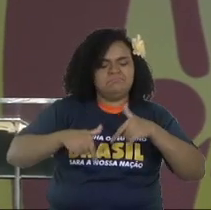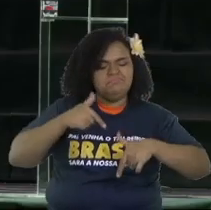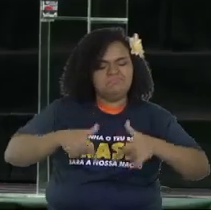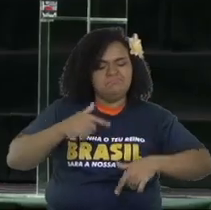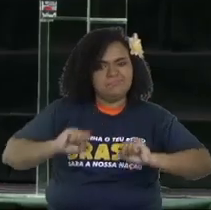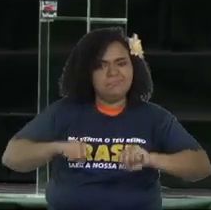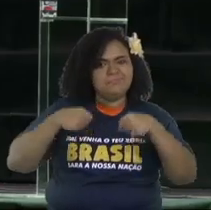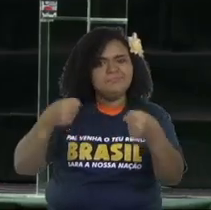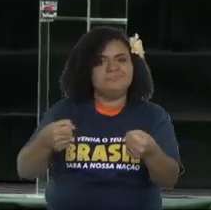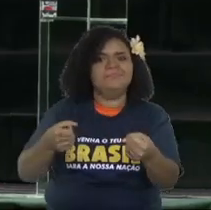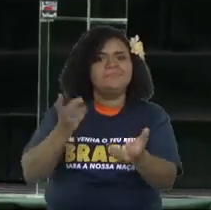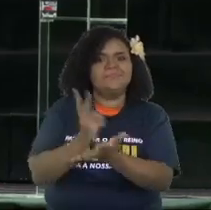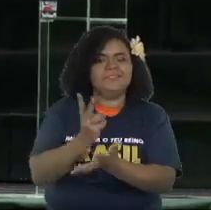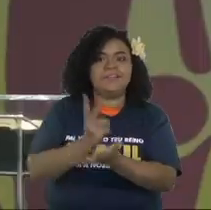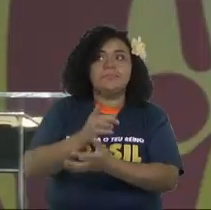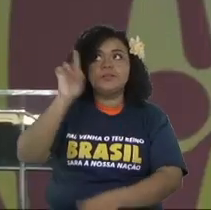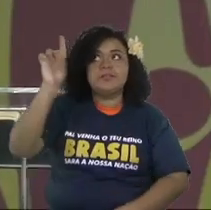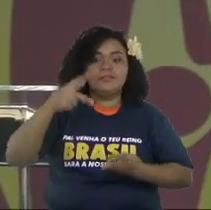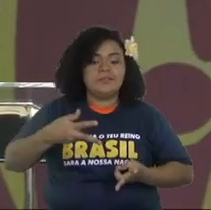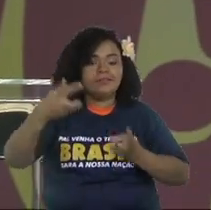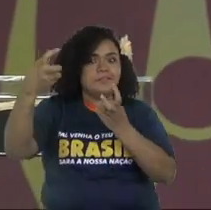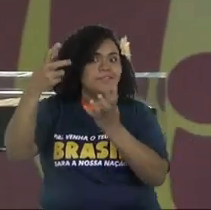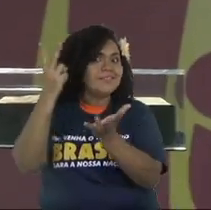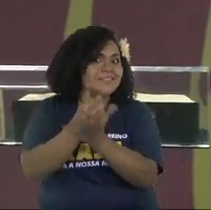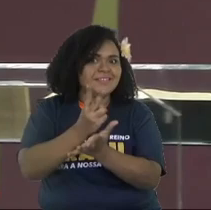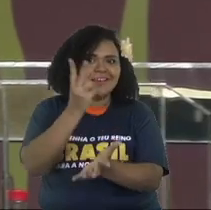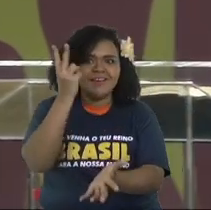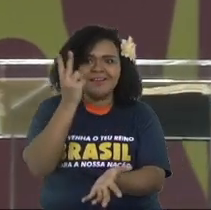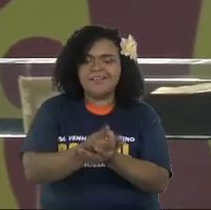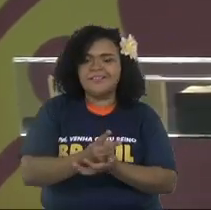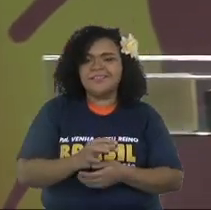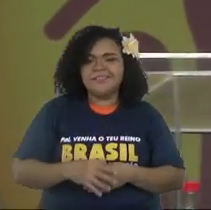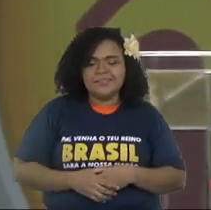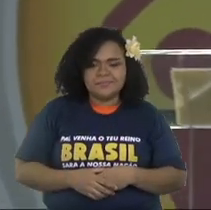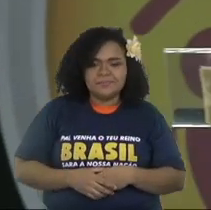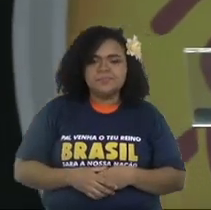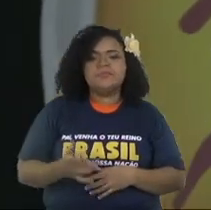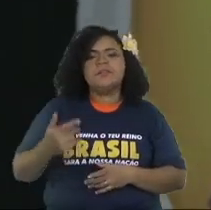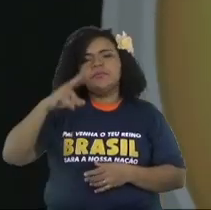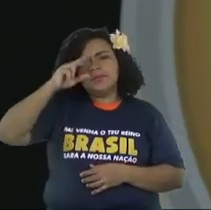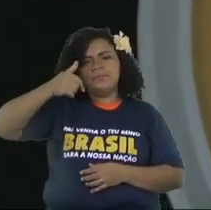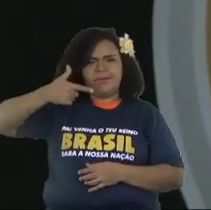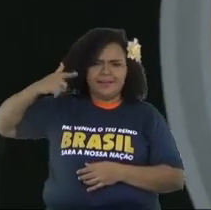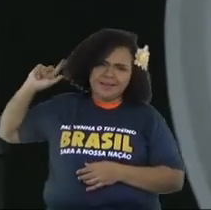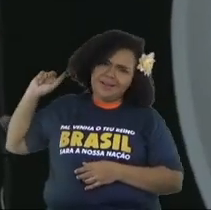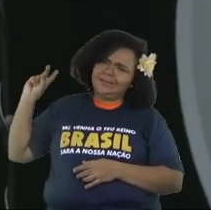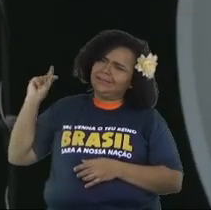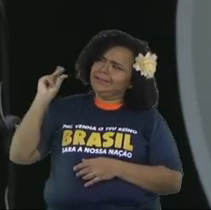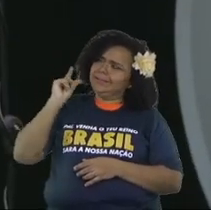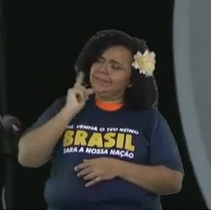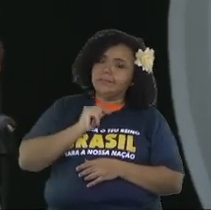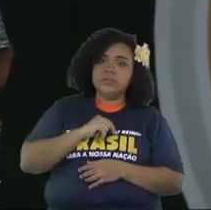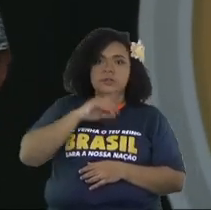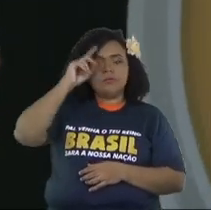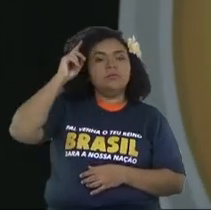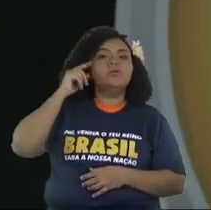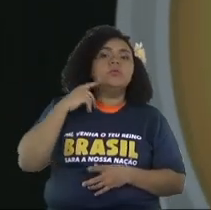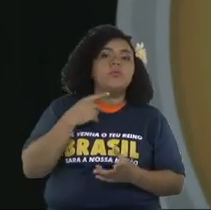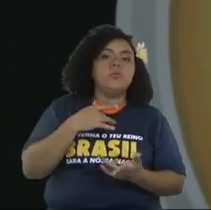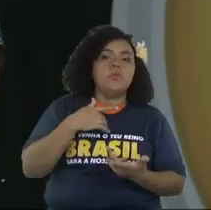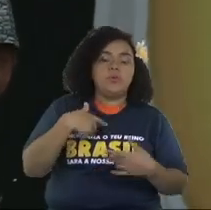You got to do as for the Lord because at the end, He is the one who sees. I once was building my house and